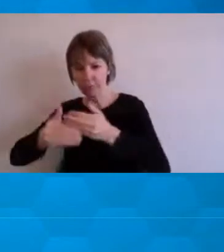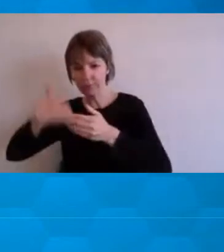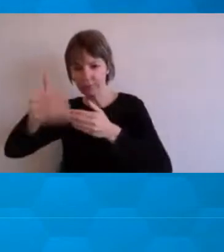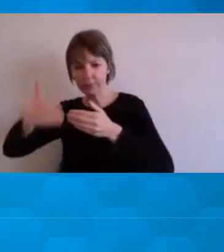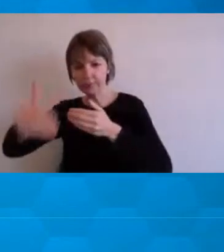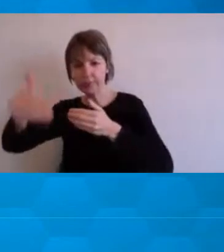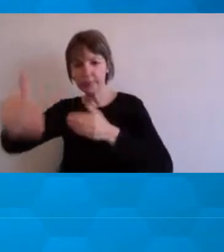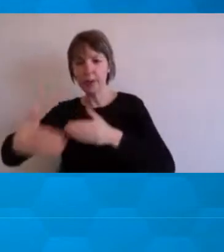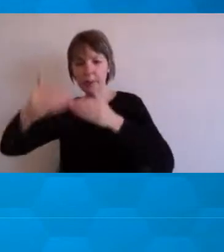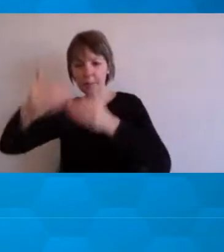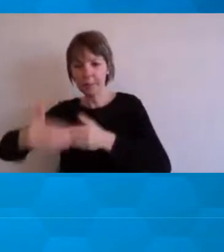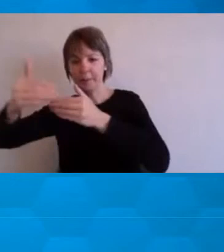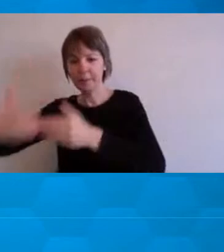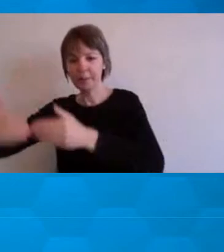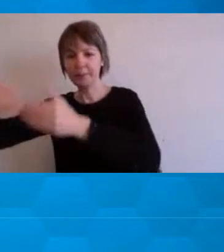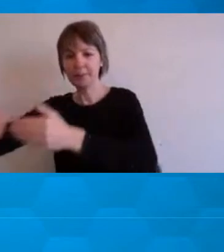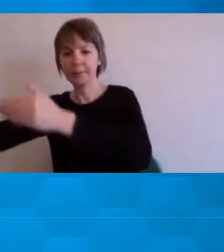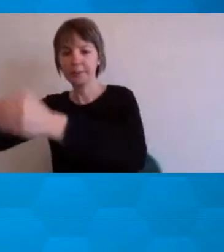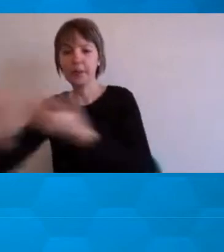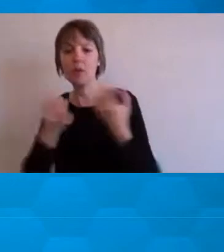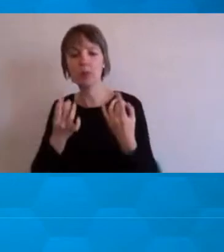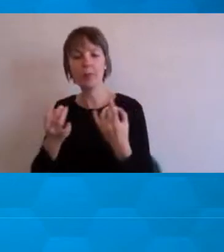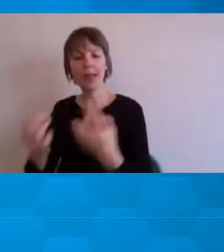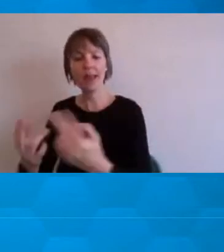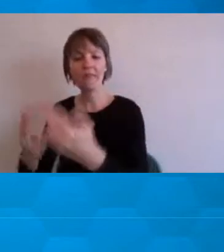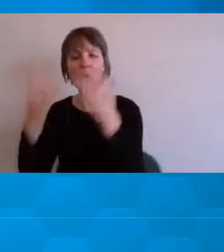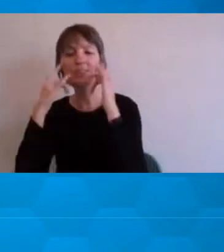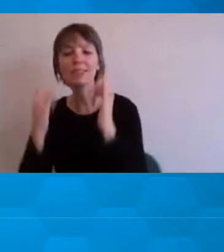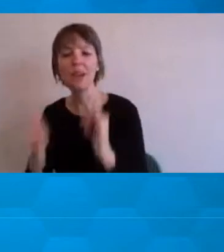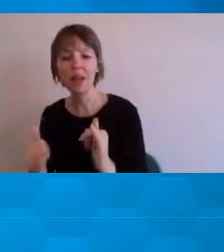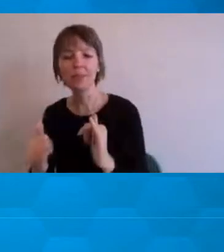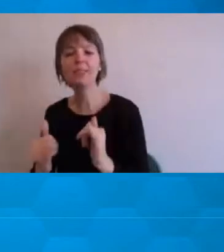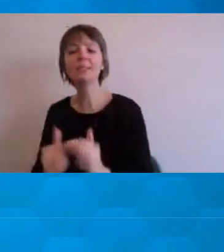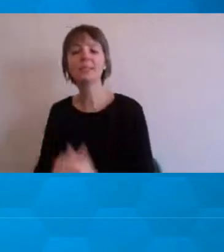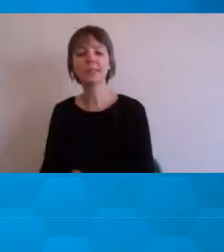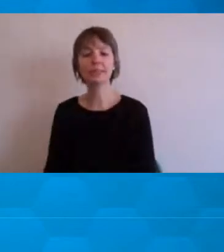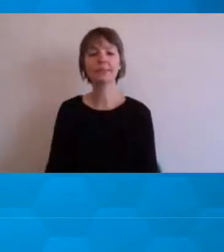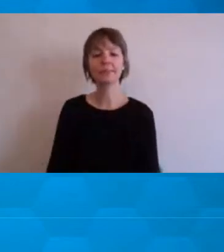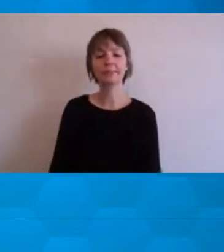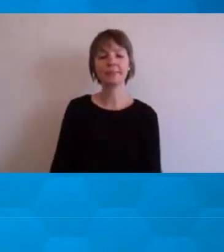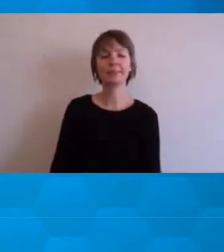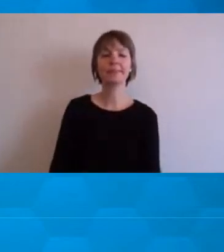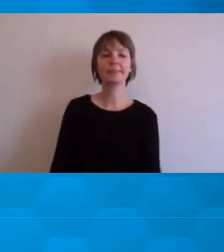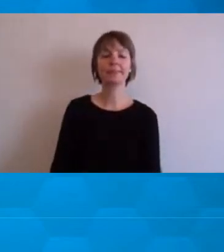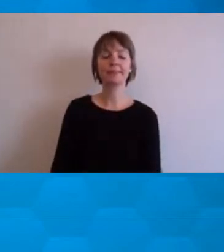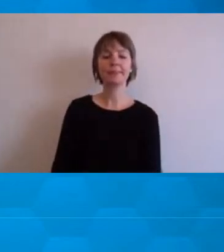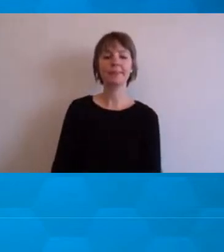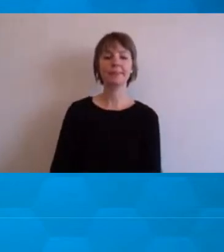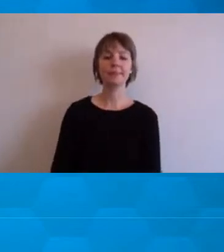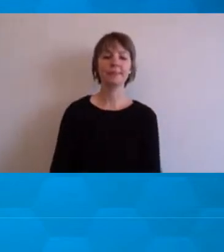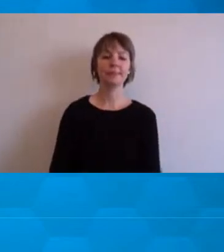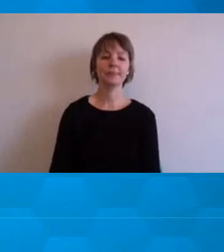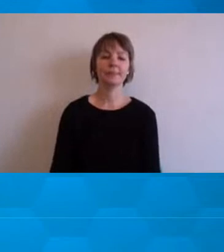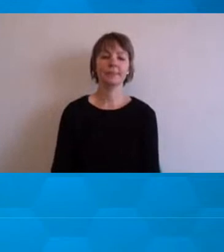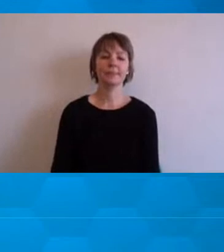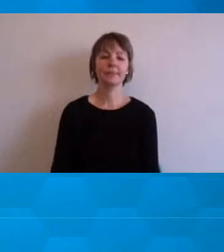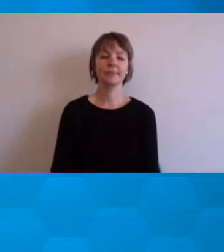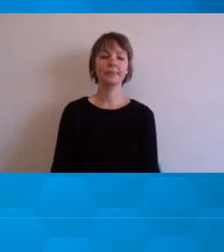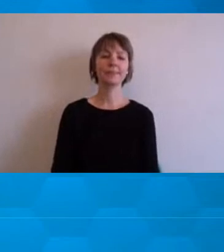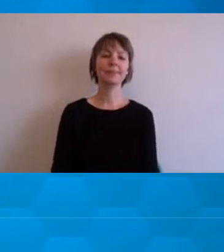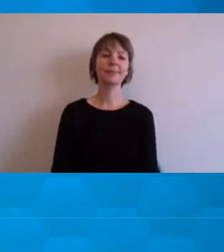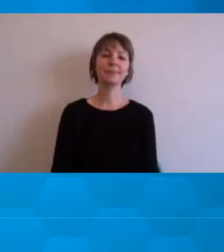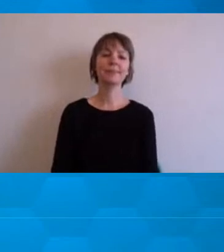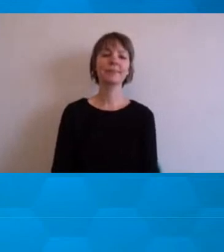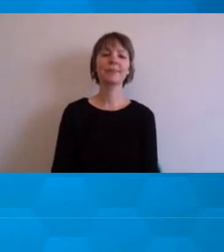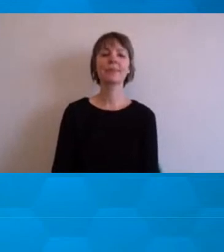assignments. And so we can see difficulty